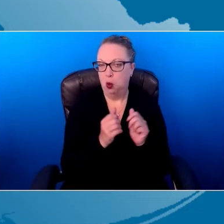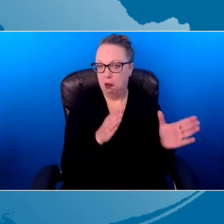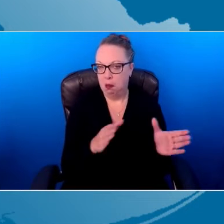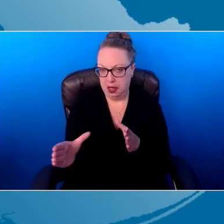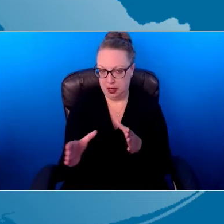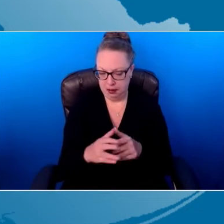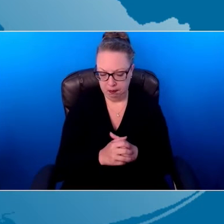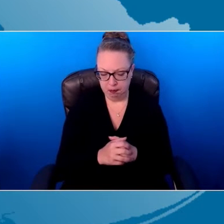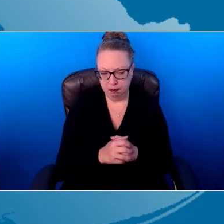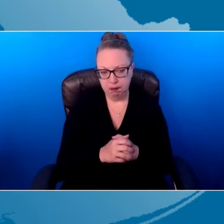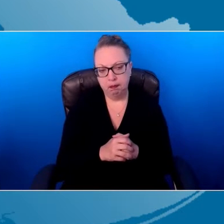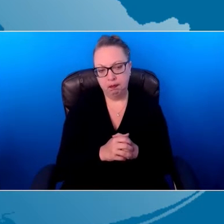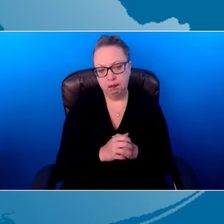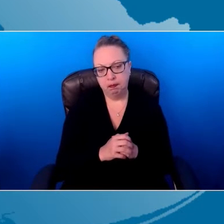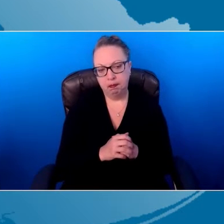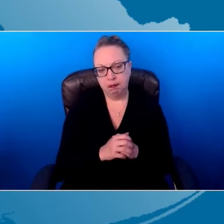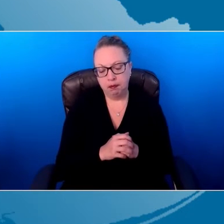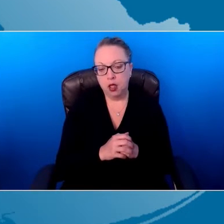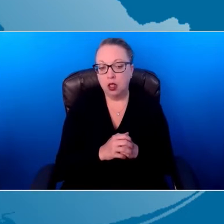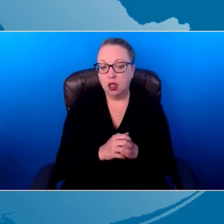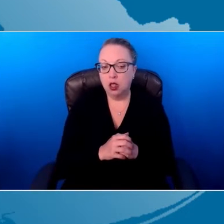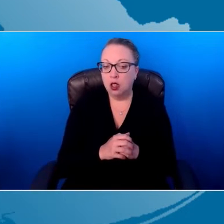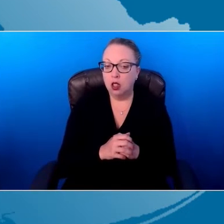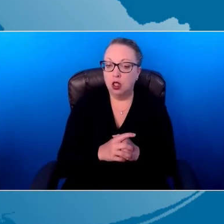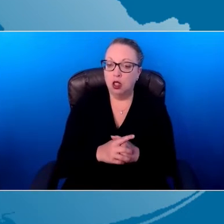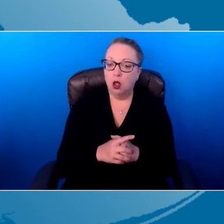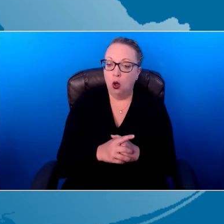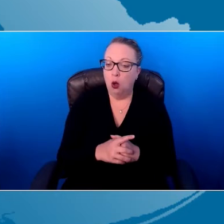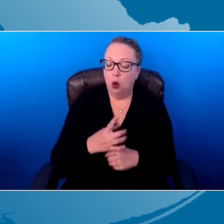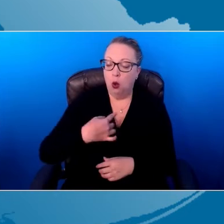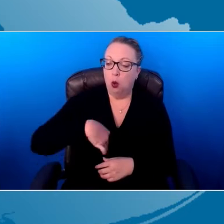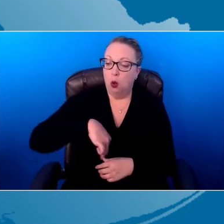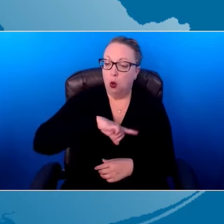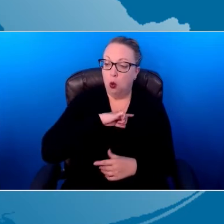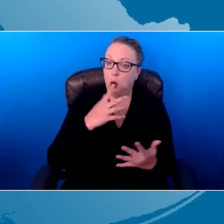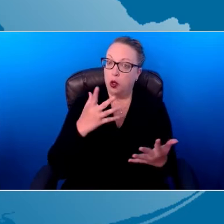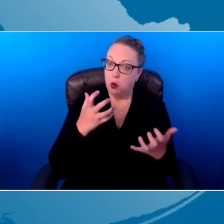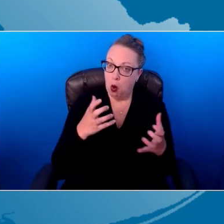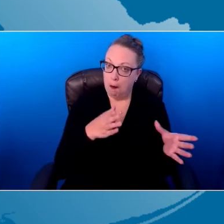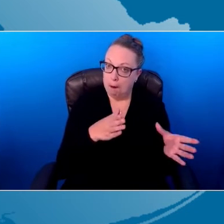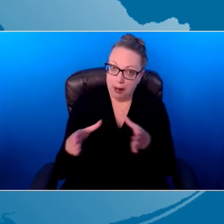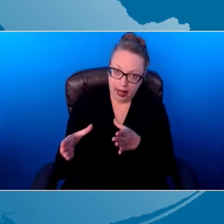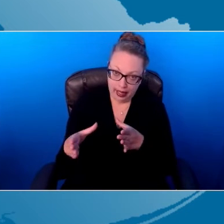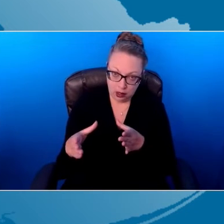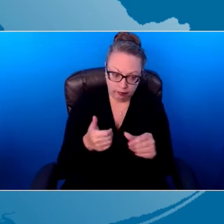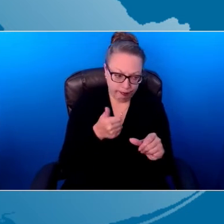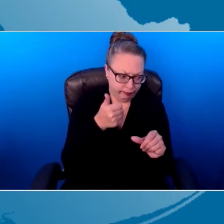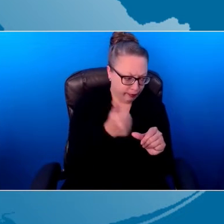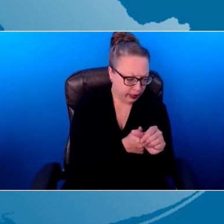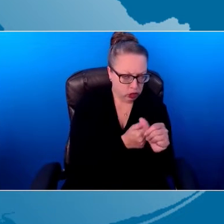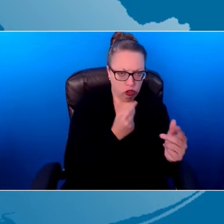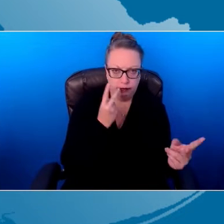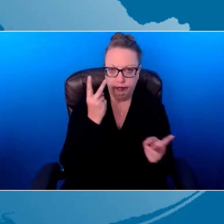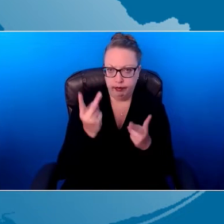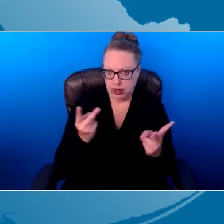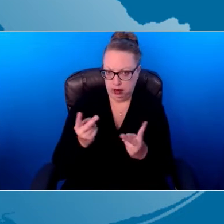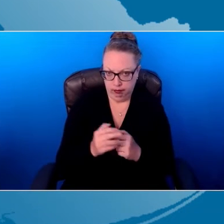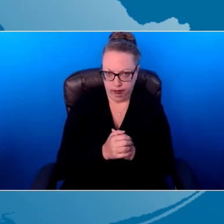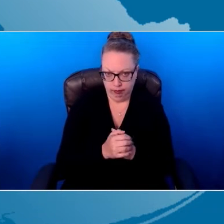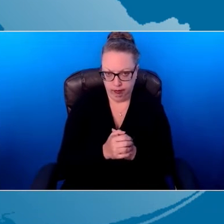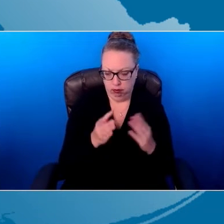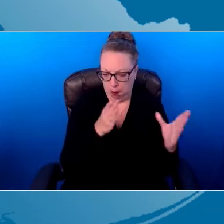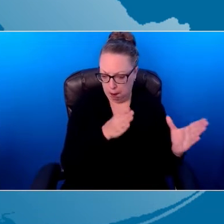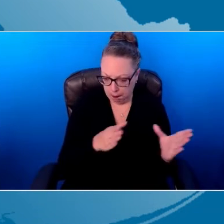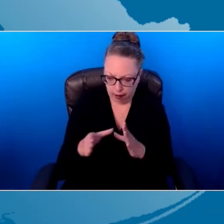talking about planning. So we make sure that we have a plan for every visit. We have a planned activity setting. That's going to be our context.